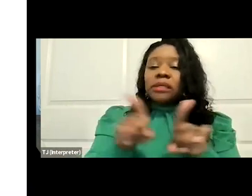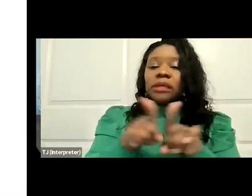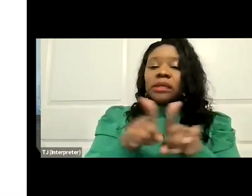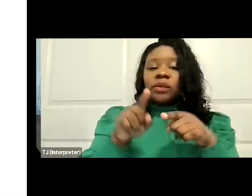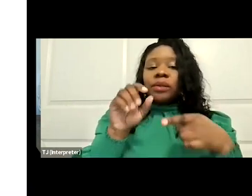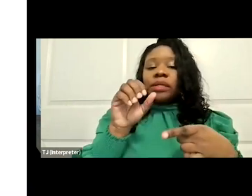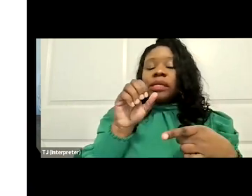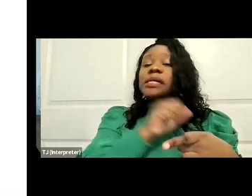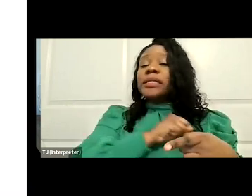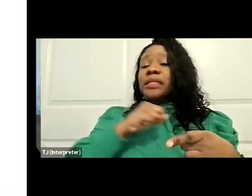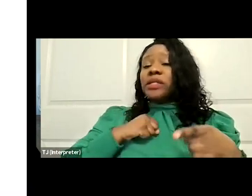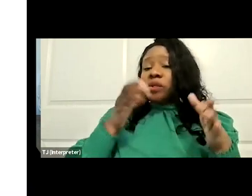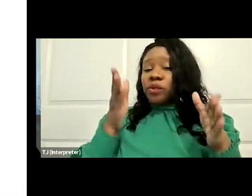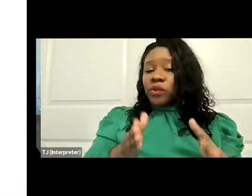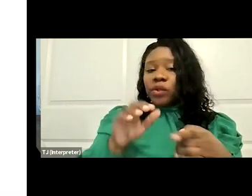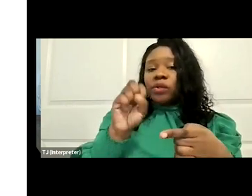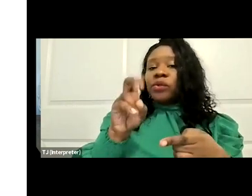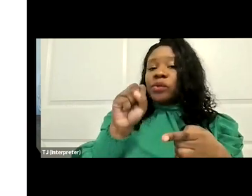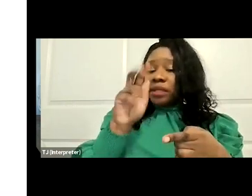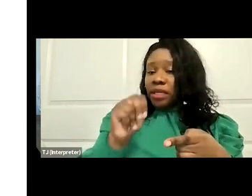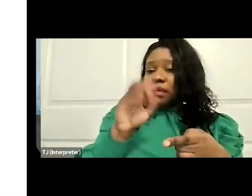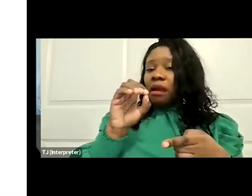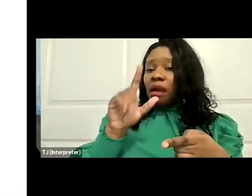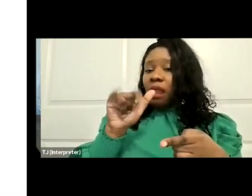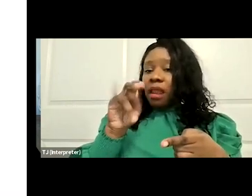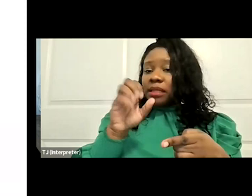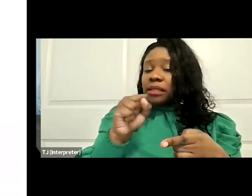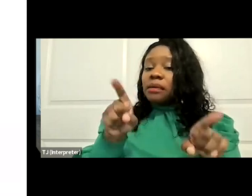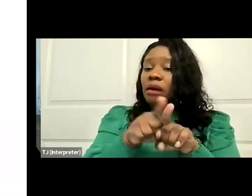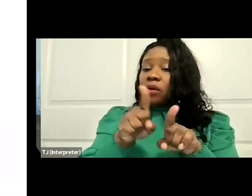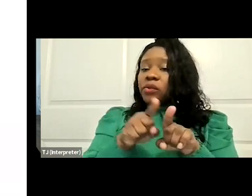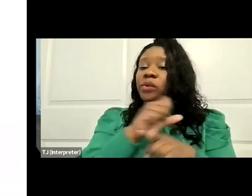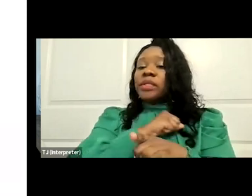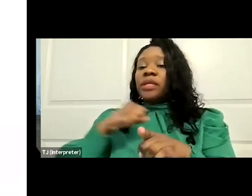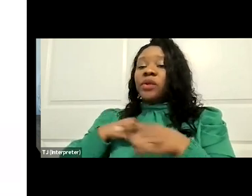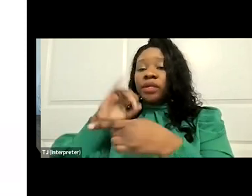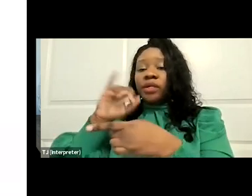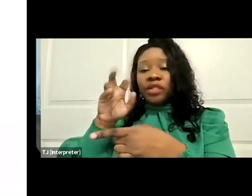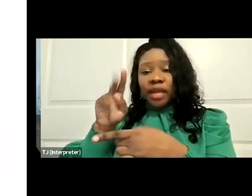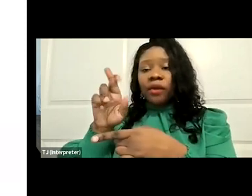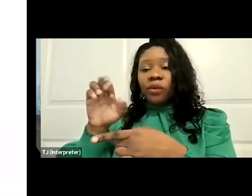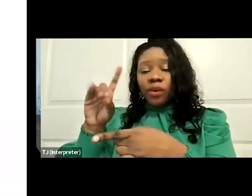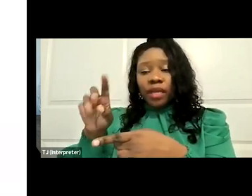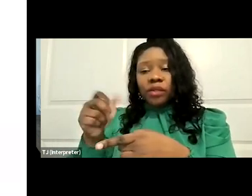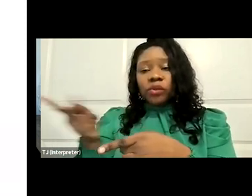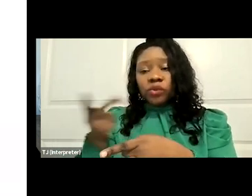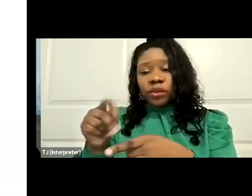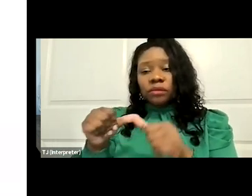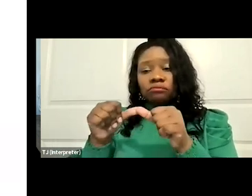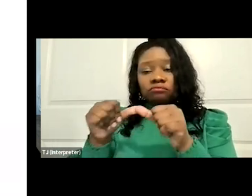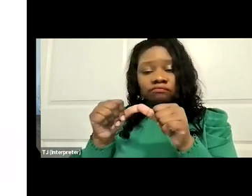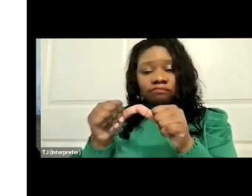Senator Jack Reed are anticipated to remain as co-chairs. Both have been